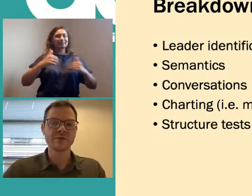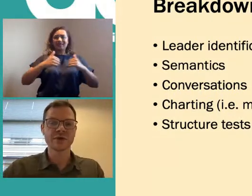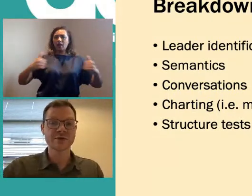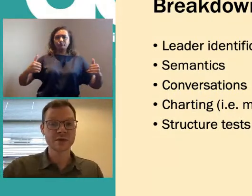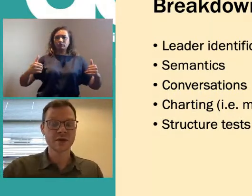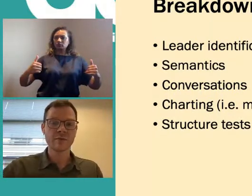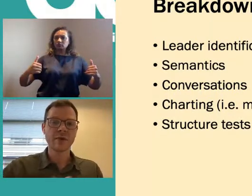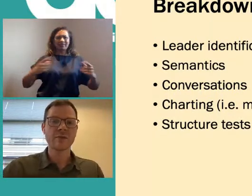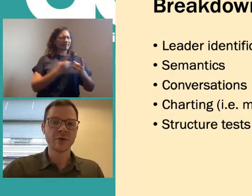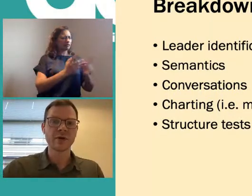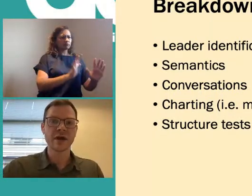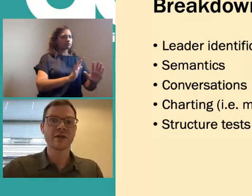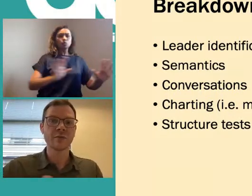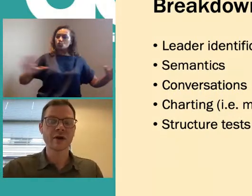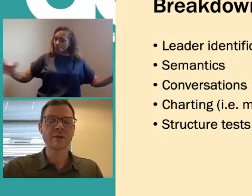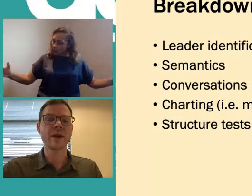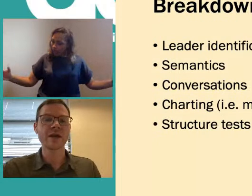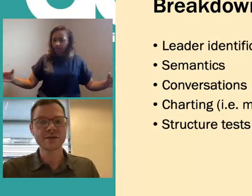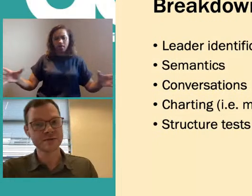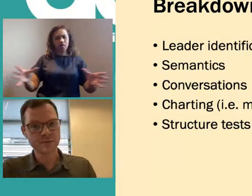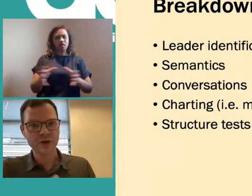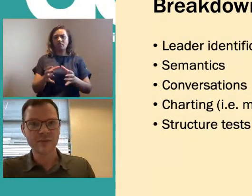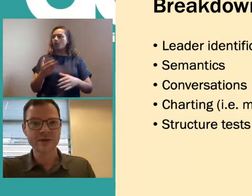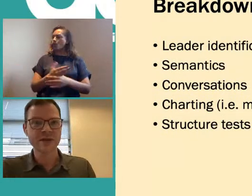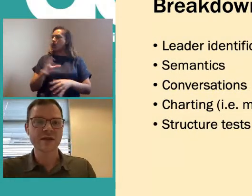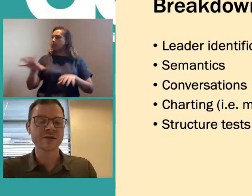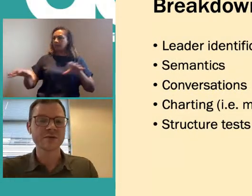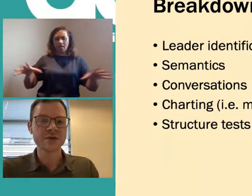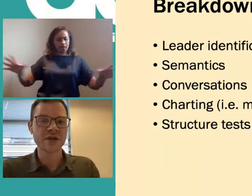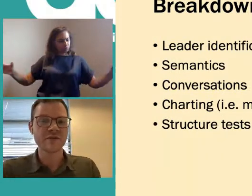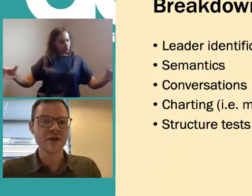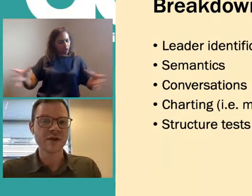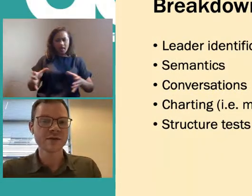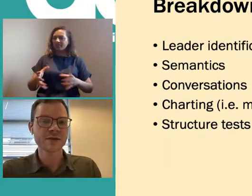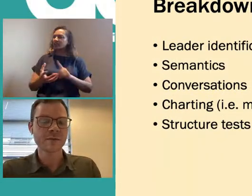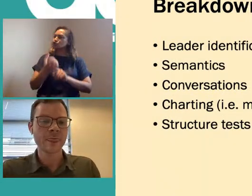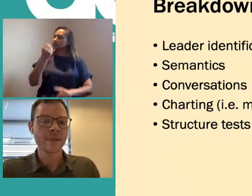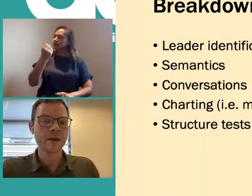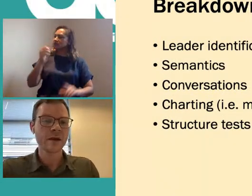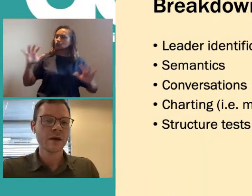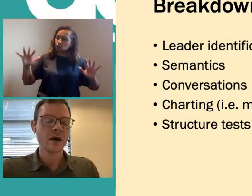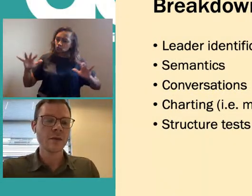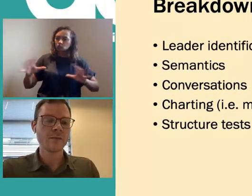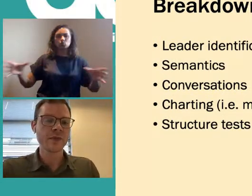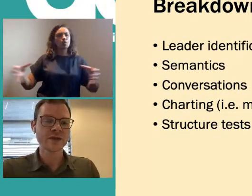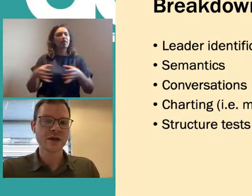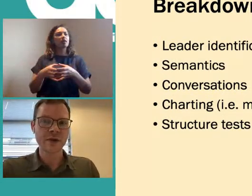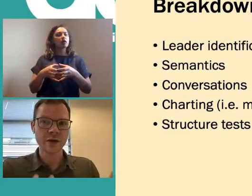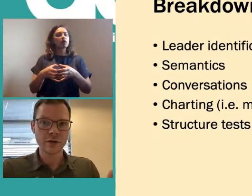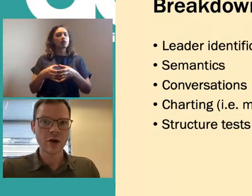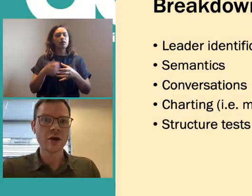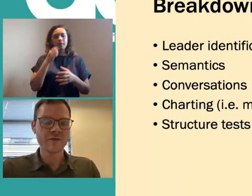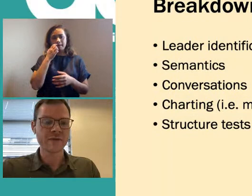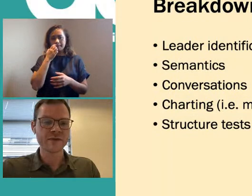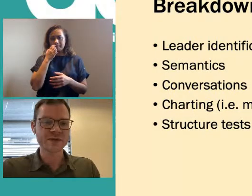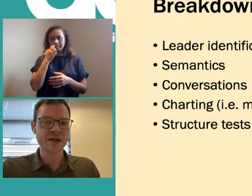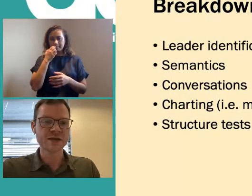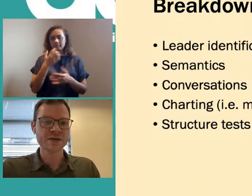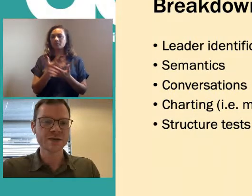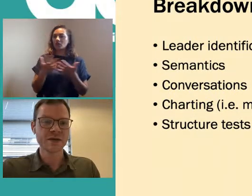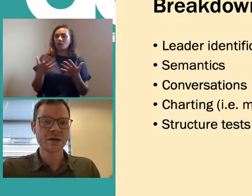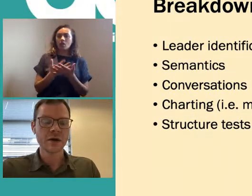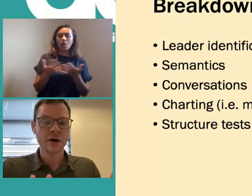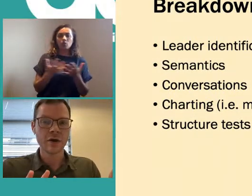thing from just people in the workplace coming together to achieve things. There's going to be a lot of